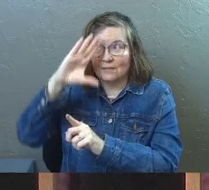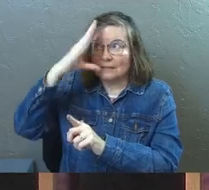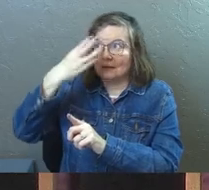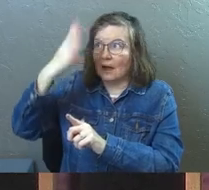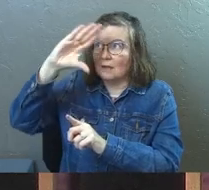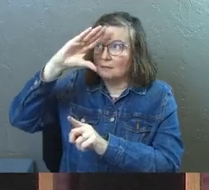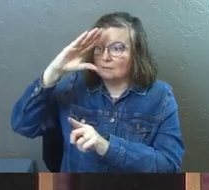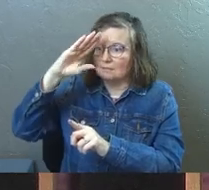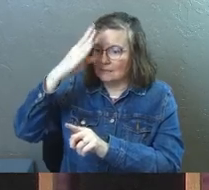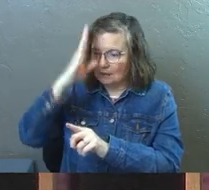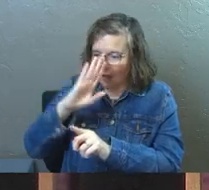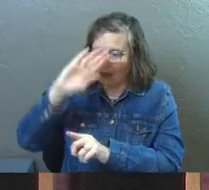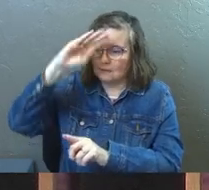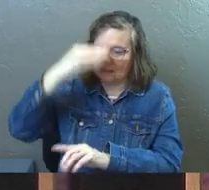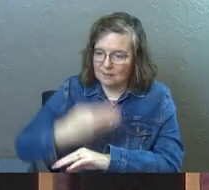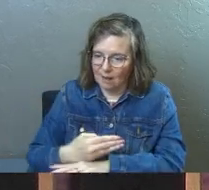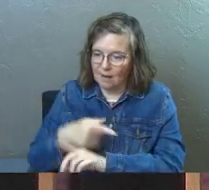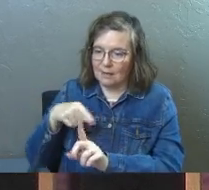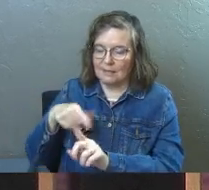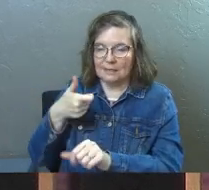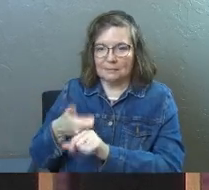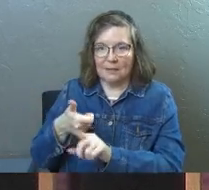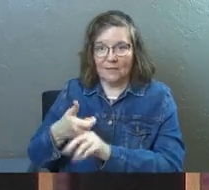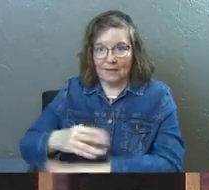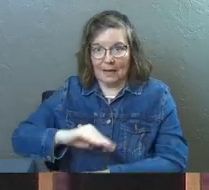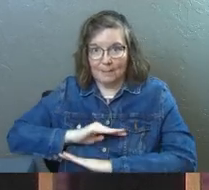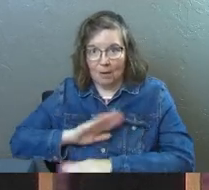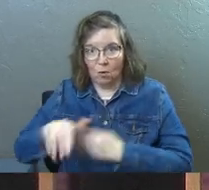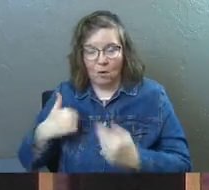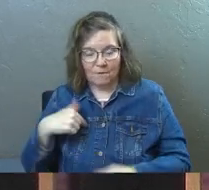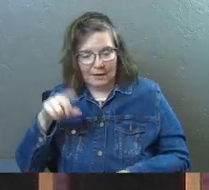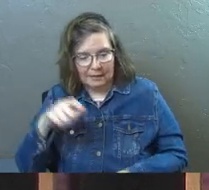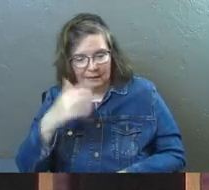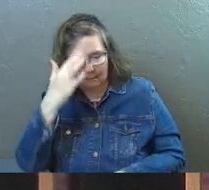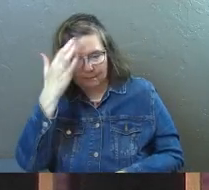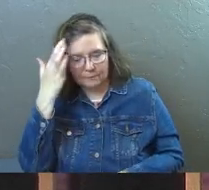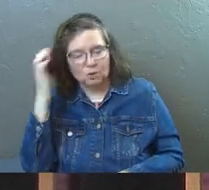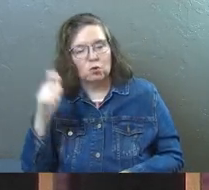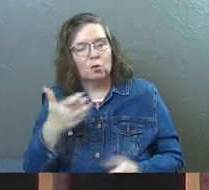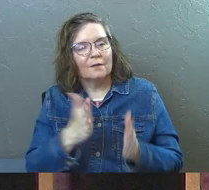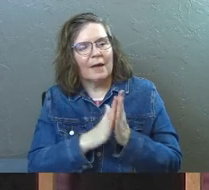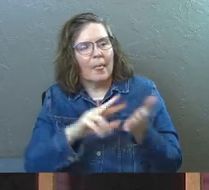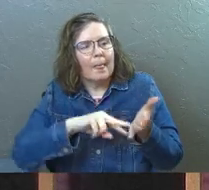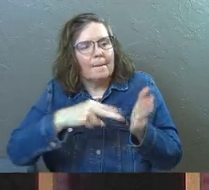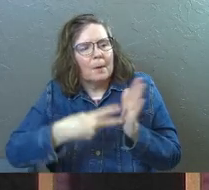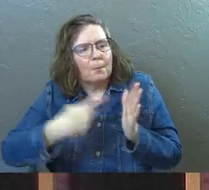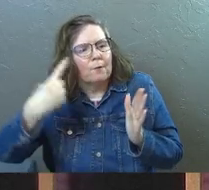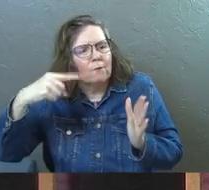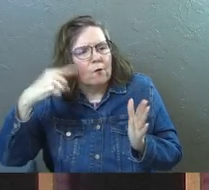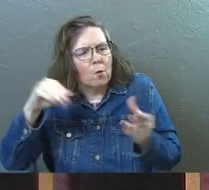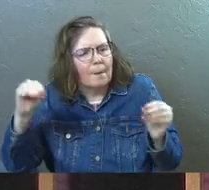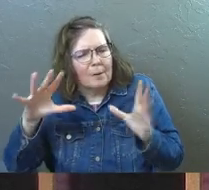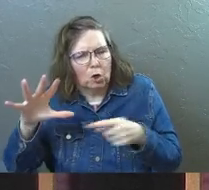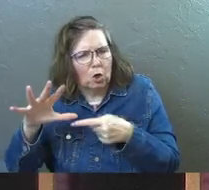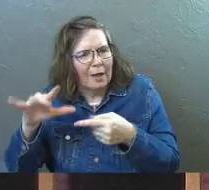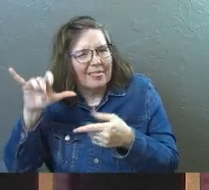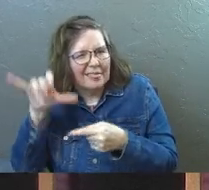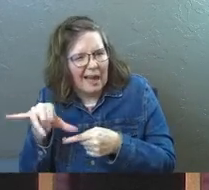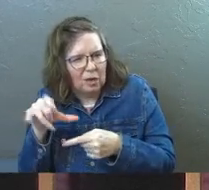he's the one who can meet all of our needs. Ultimately, you should have asked yourself what the purpose behind the miracle was.